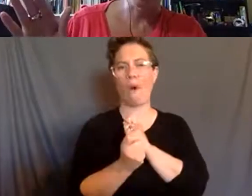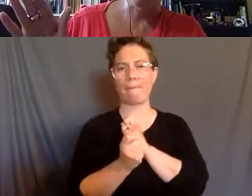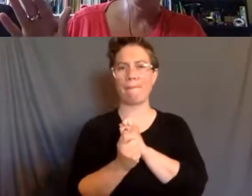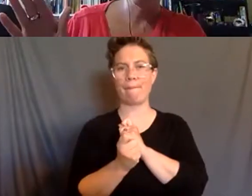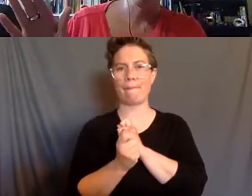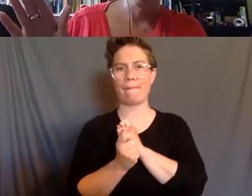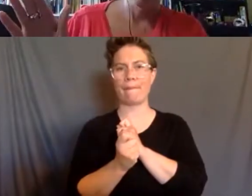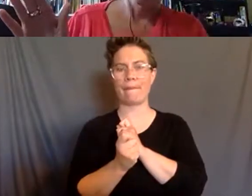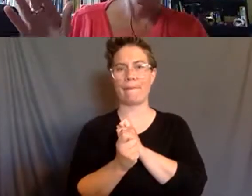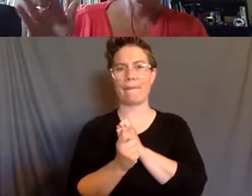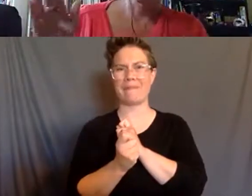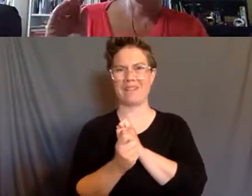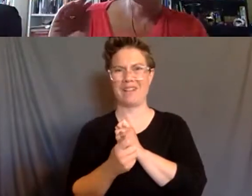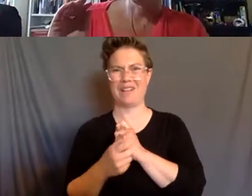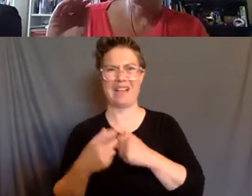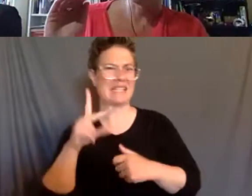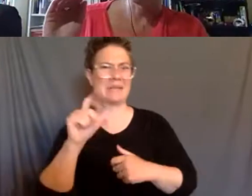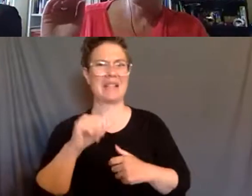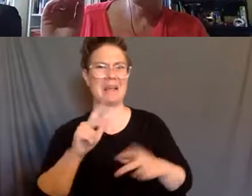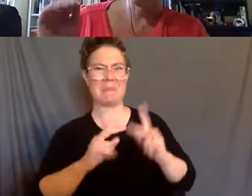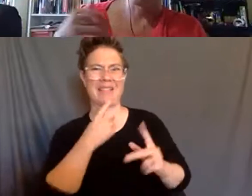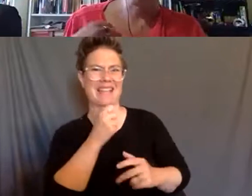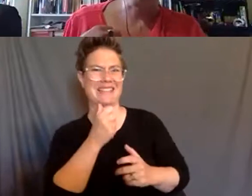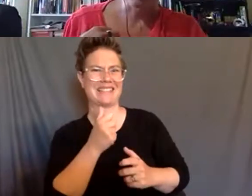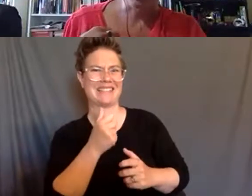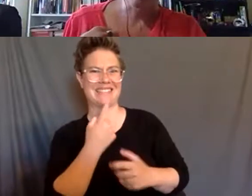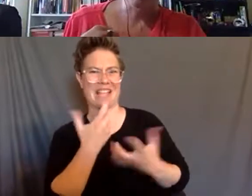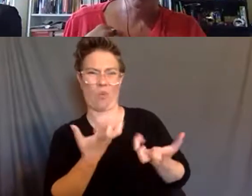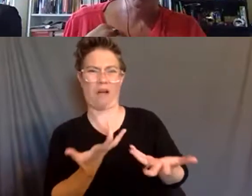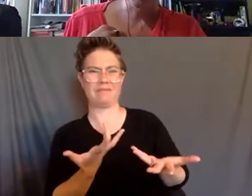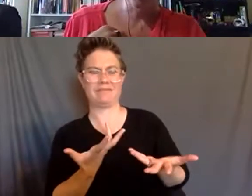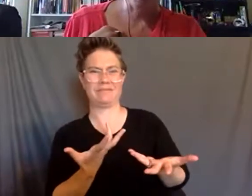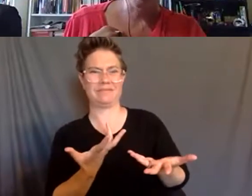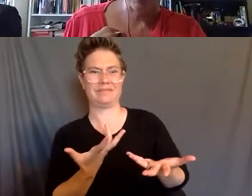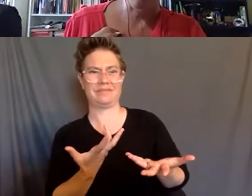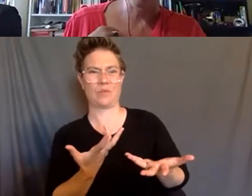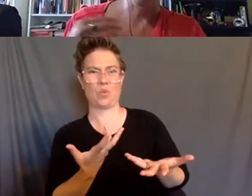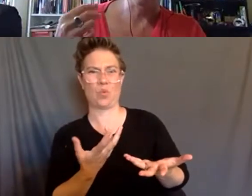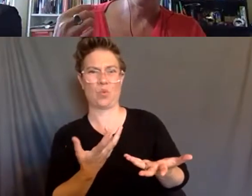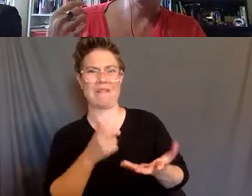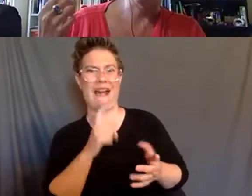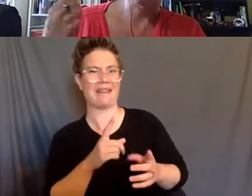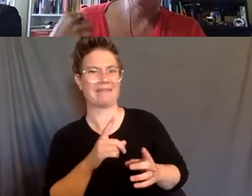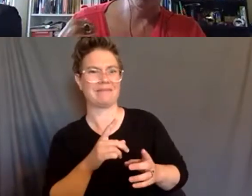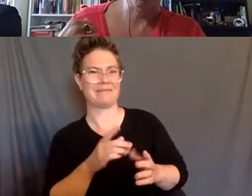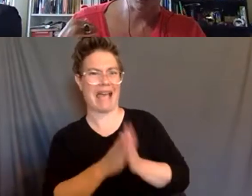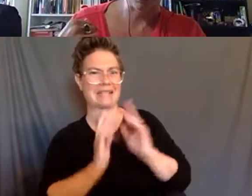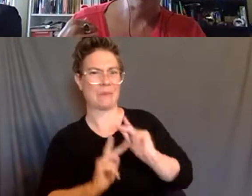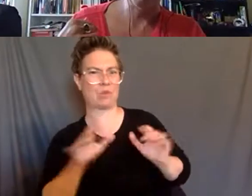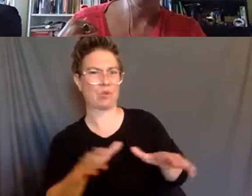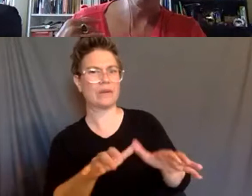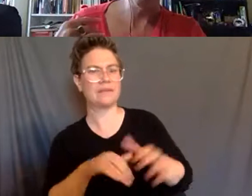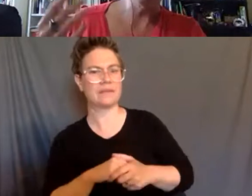our name, as if we're asking people who are survivors, for example, people who